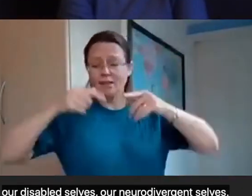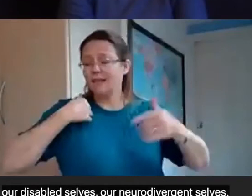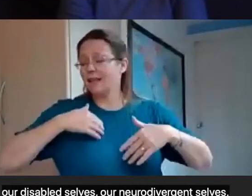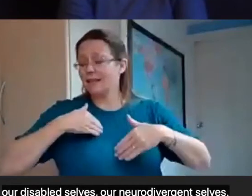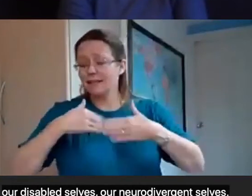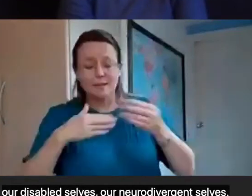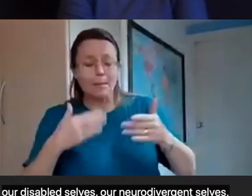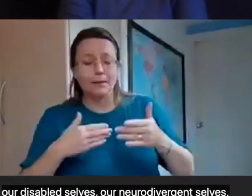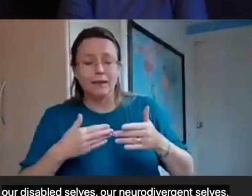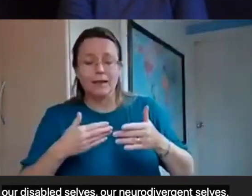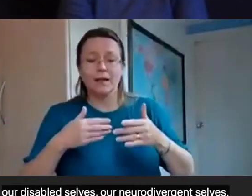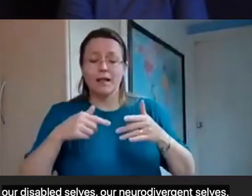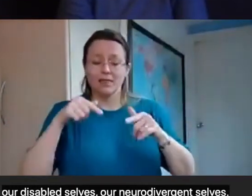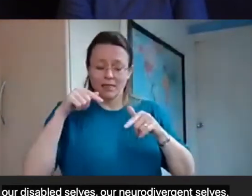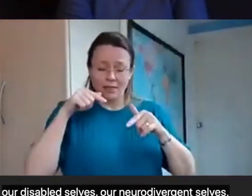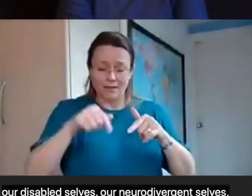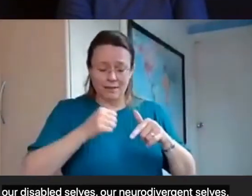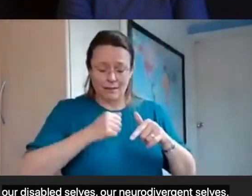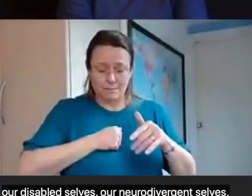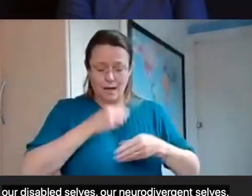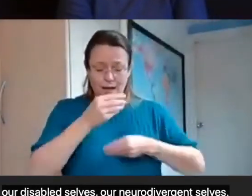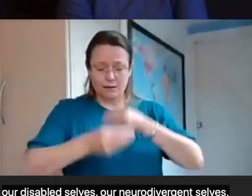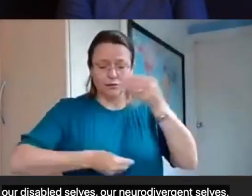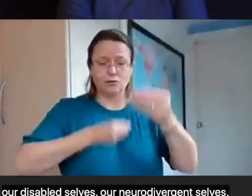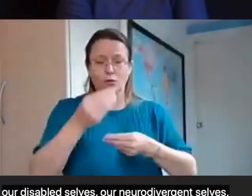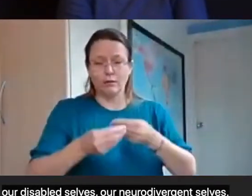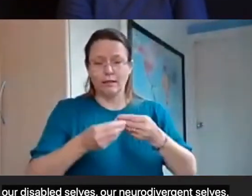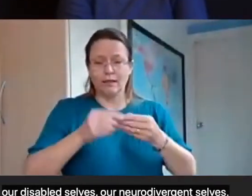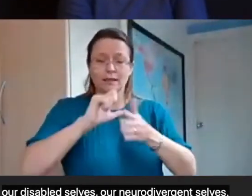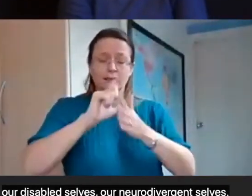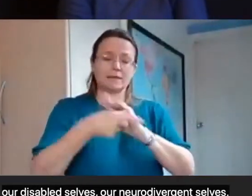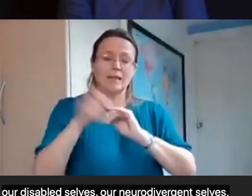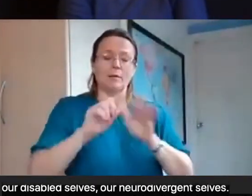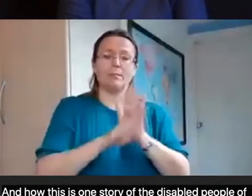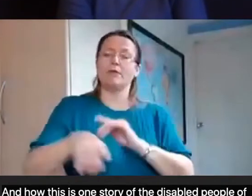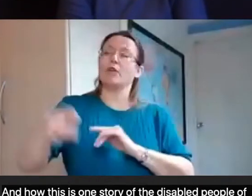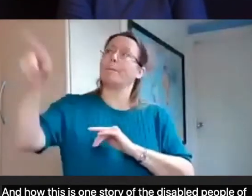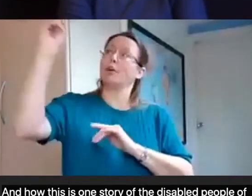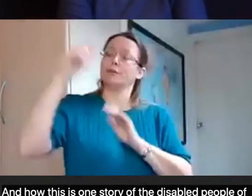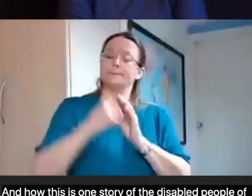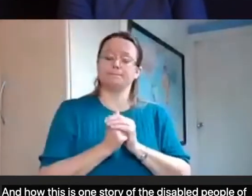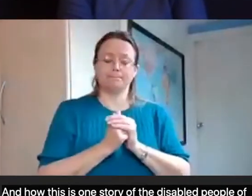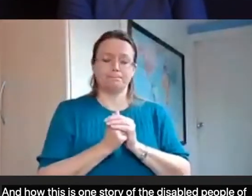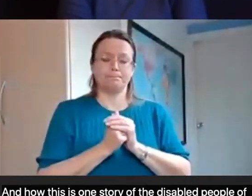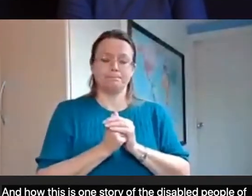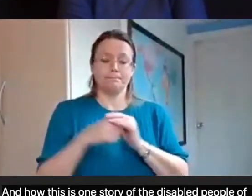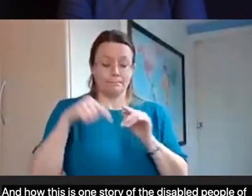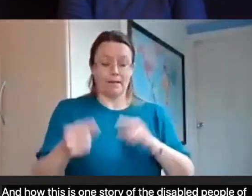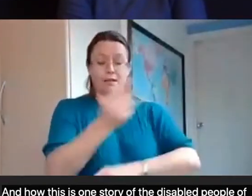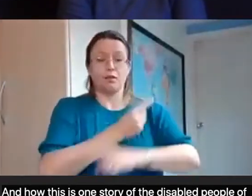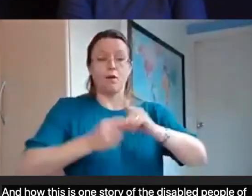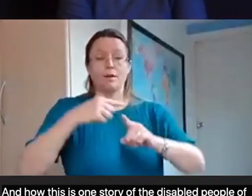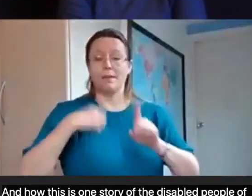and how this is one story of the disabled people of God. I met Tim at this conference, and I've met so many people